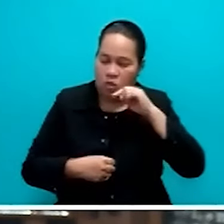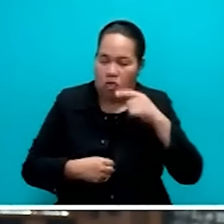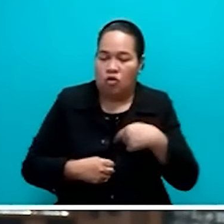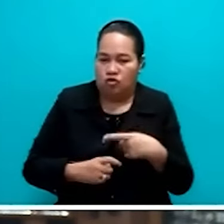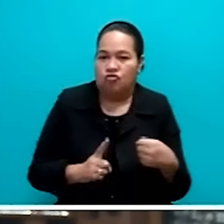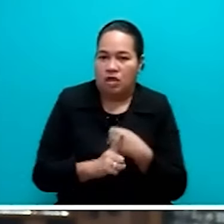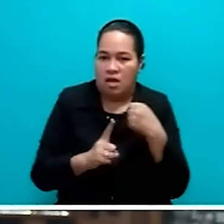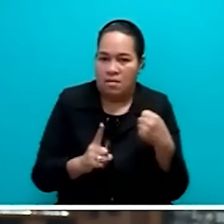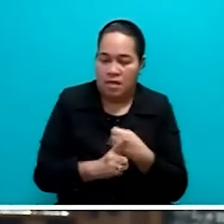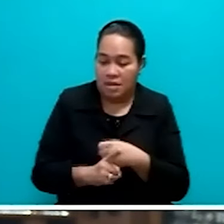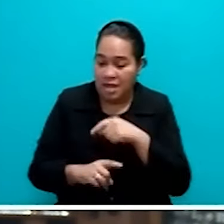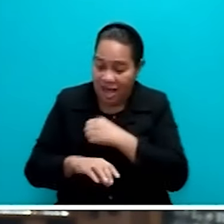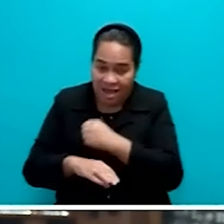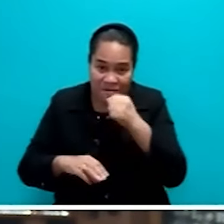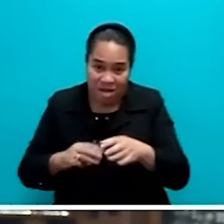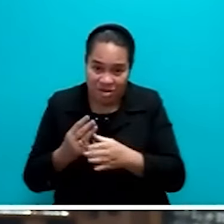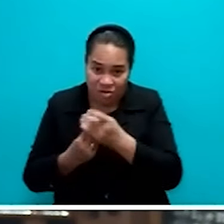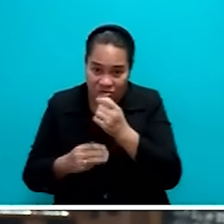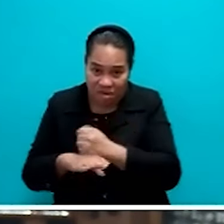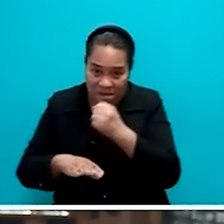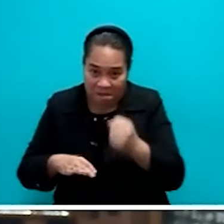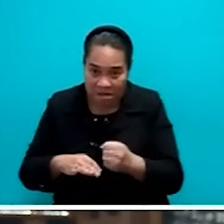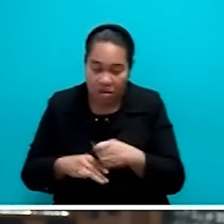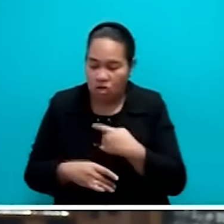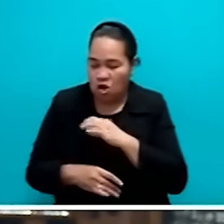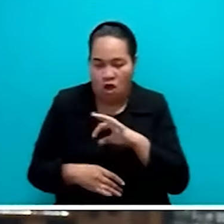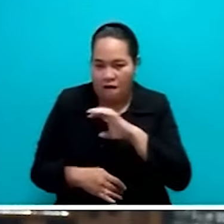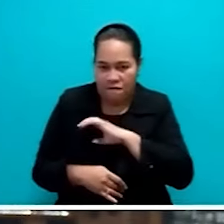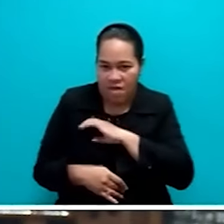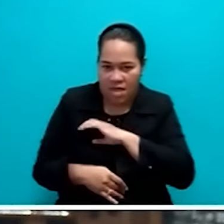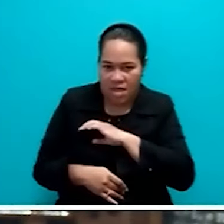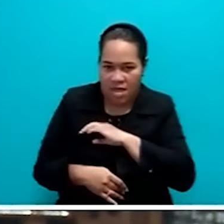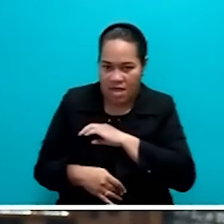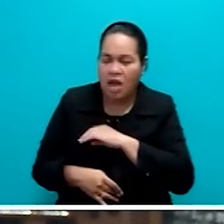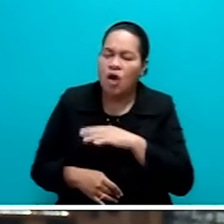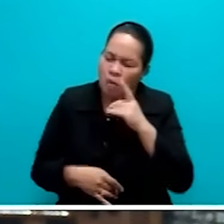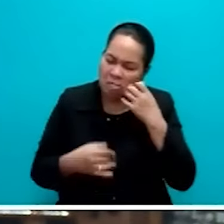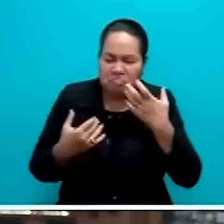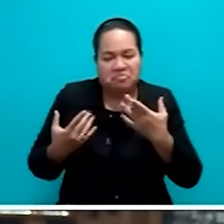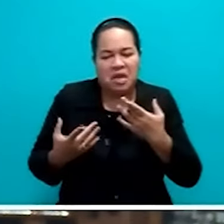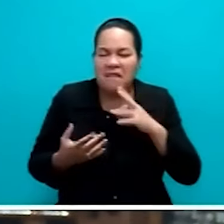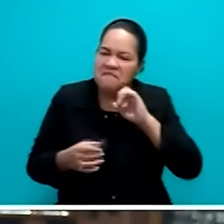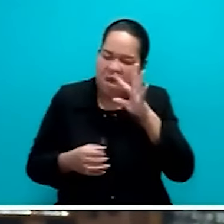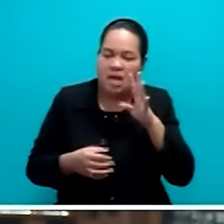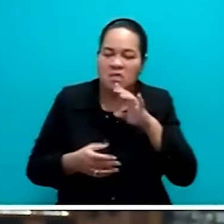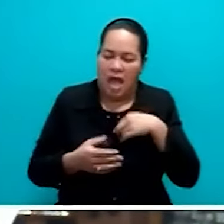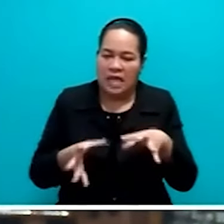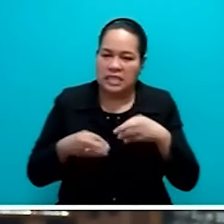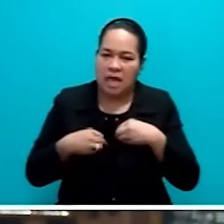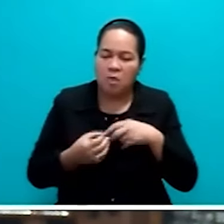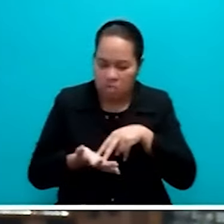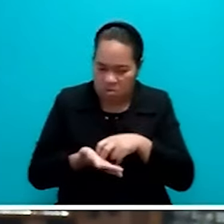The people's coalition, Mr. President Speaker, Mr. the people's not afraid to admit to weaknesses. And we acknowledge the